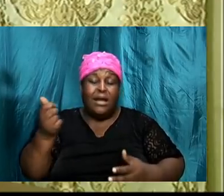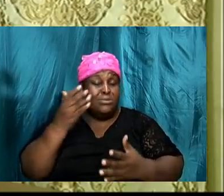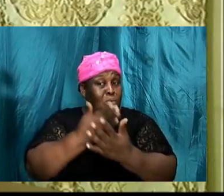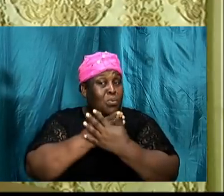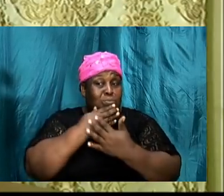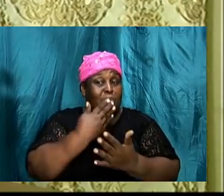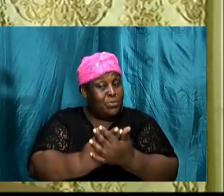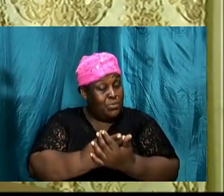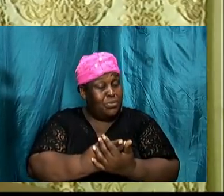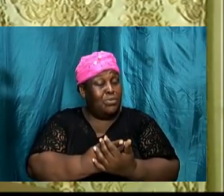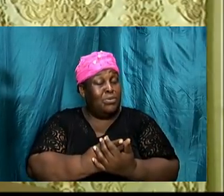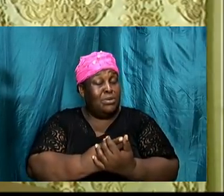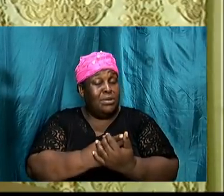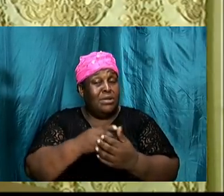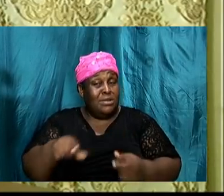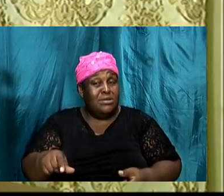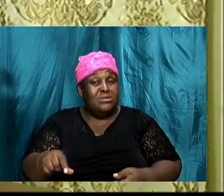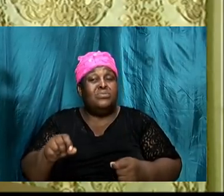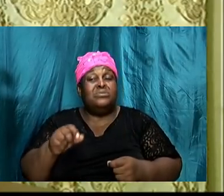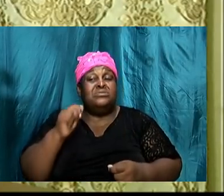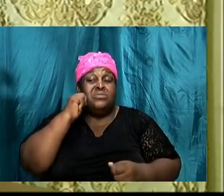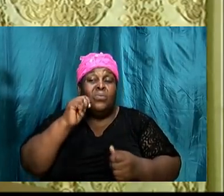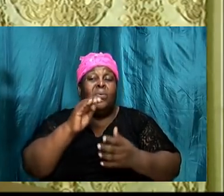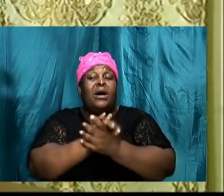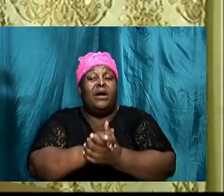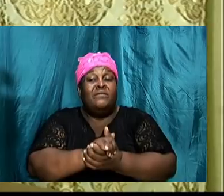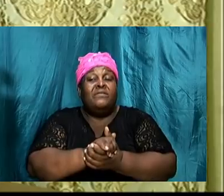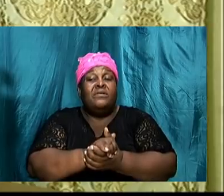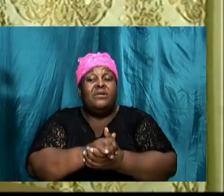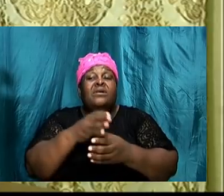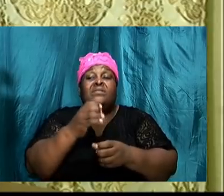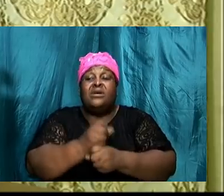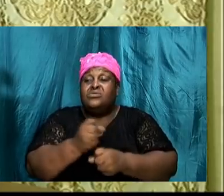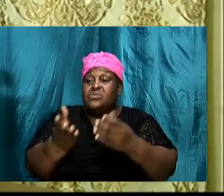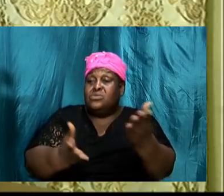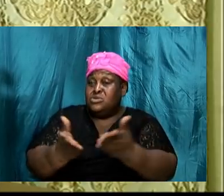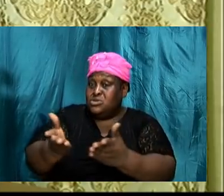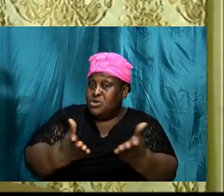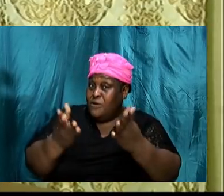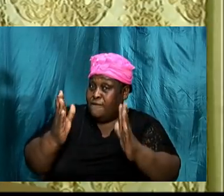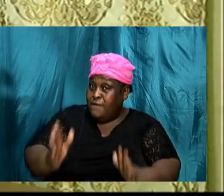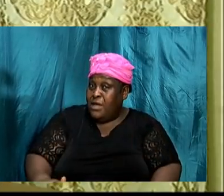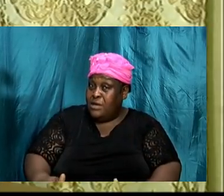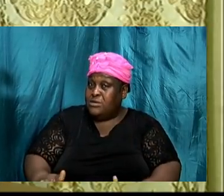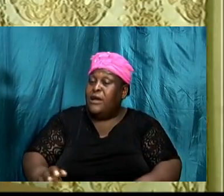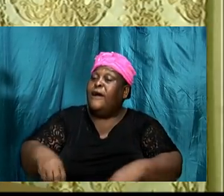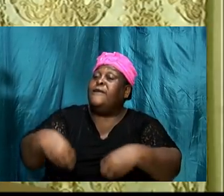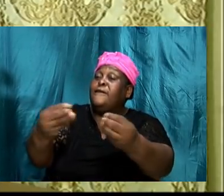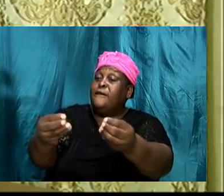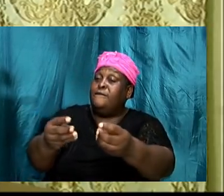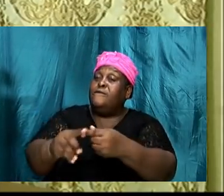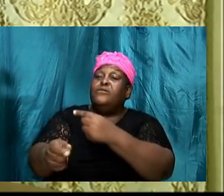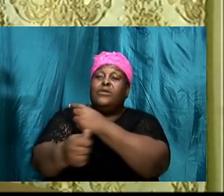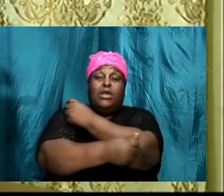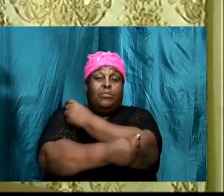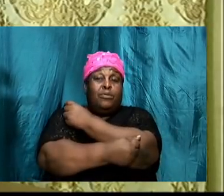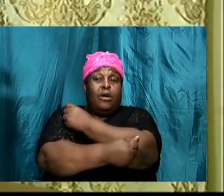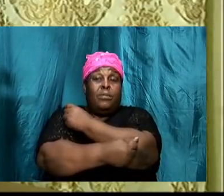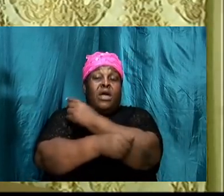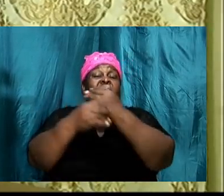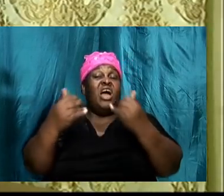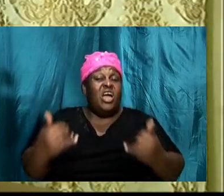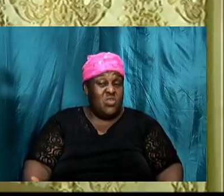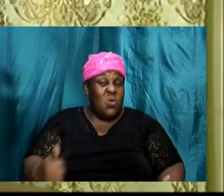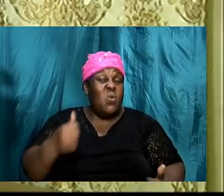this was the wife that took her handmaid and gave to her husband and now she